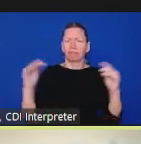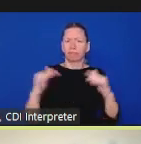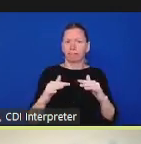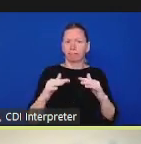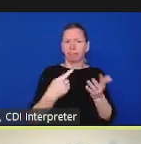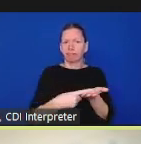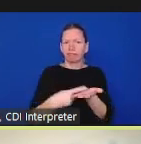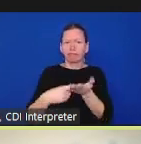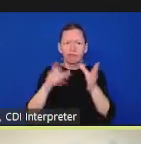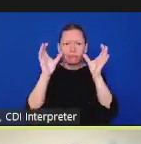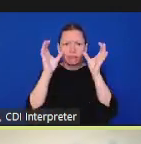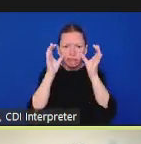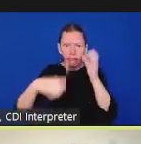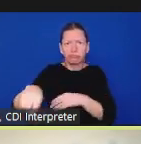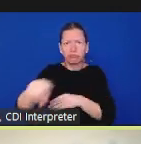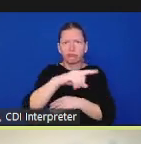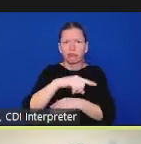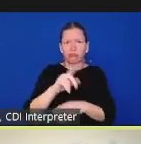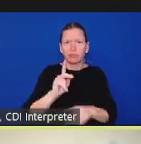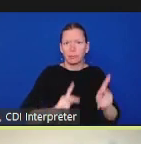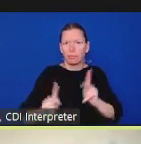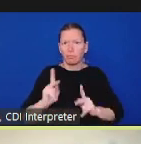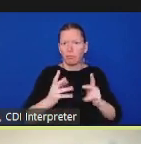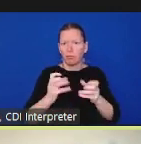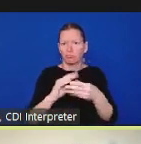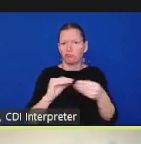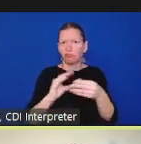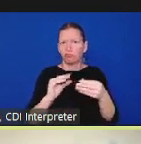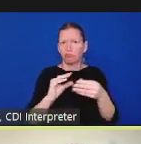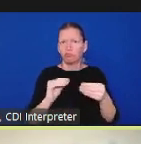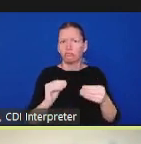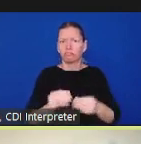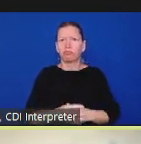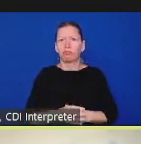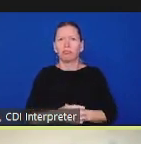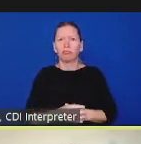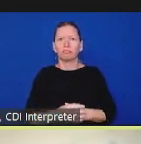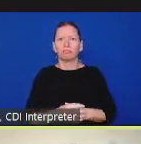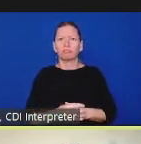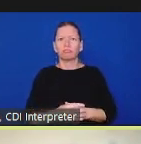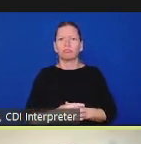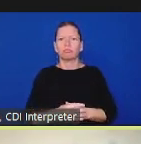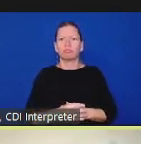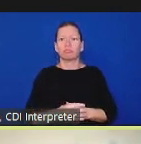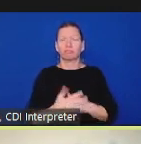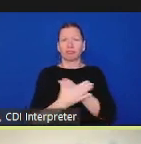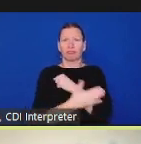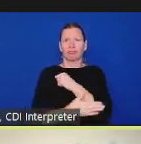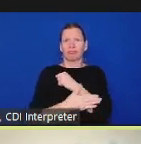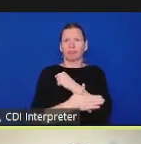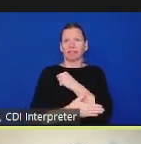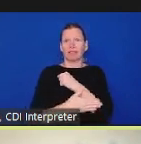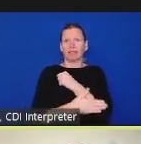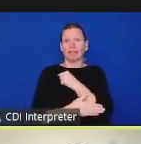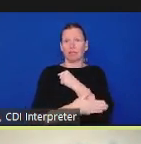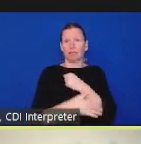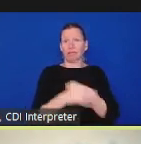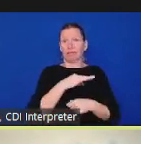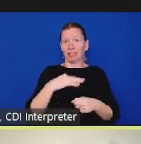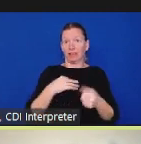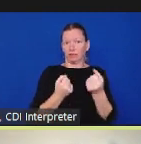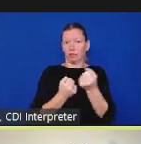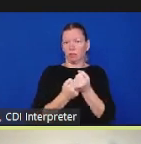initiative county staff jameel and her colleagues have been supporting it uh the human rights commission for marin county